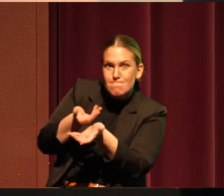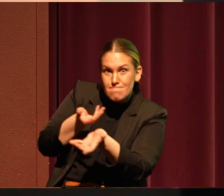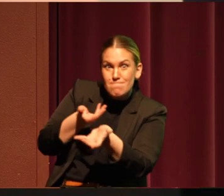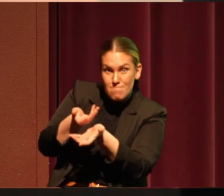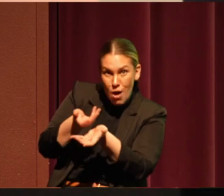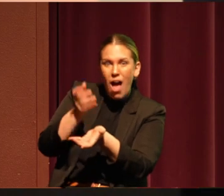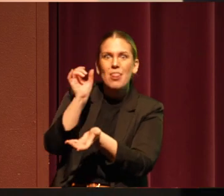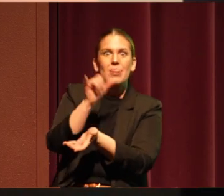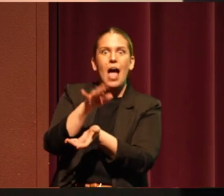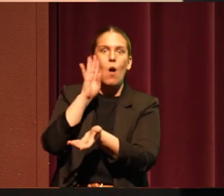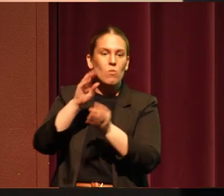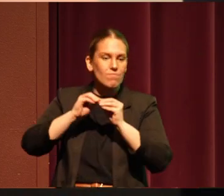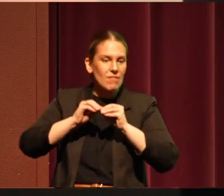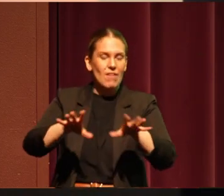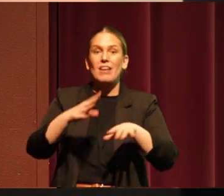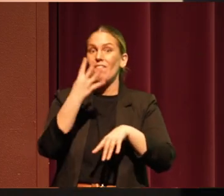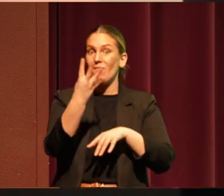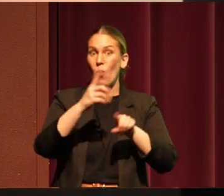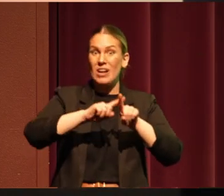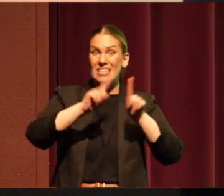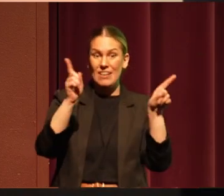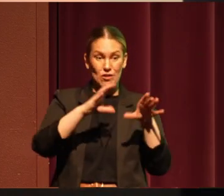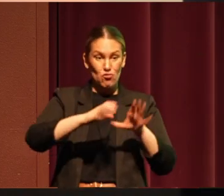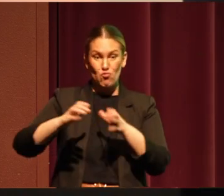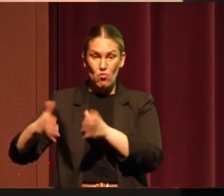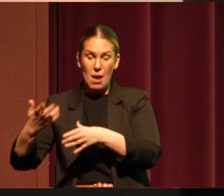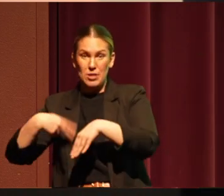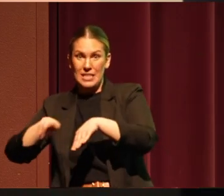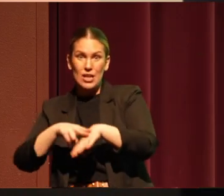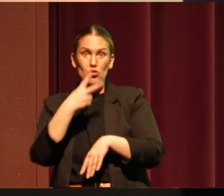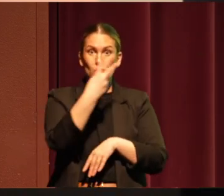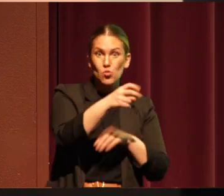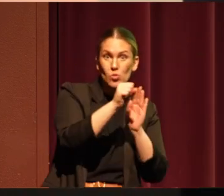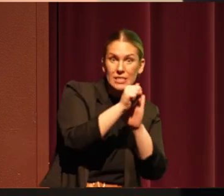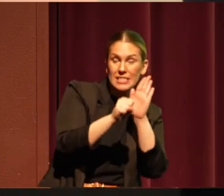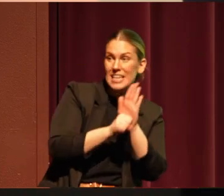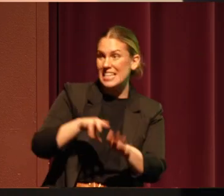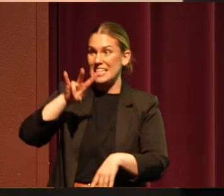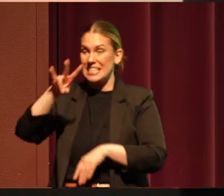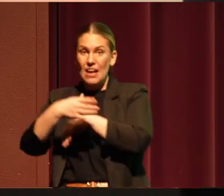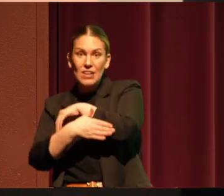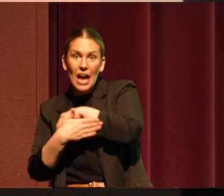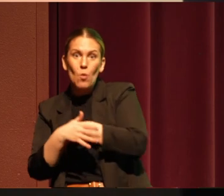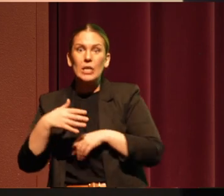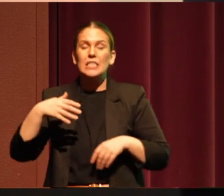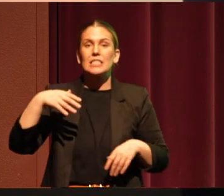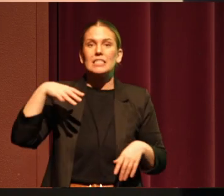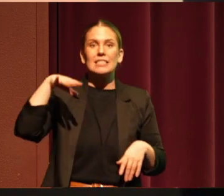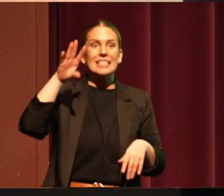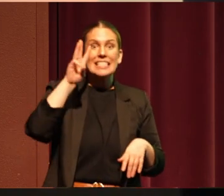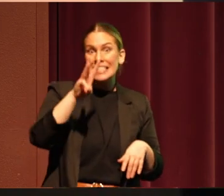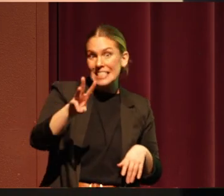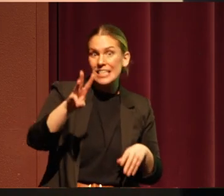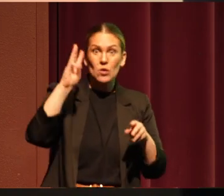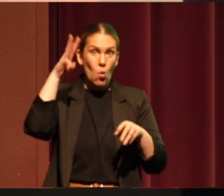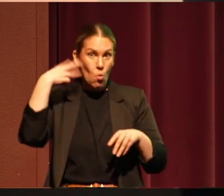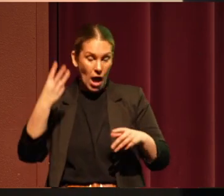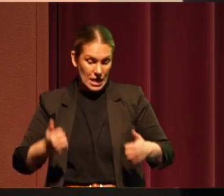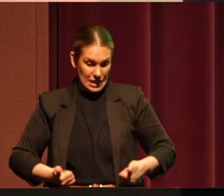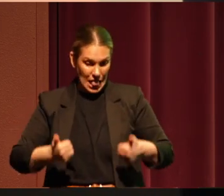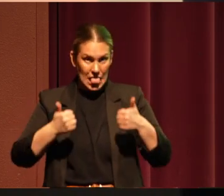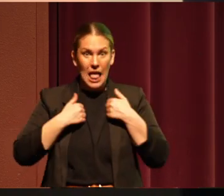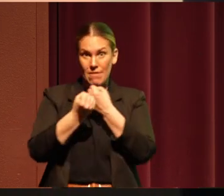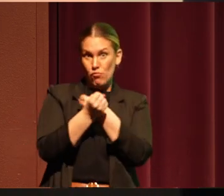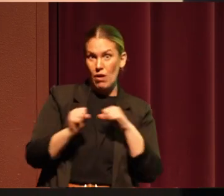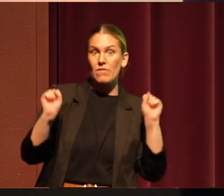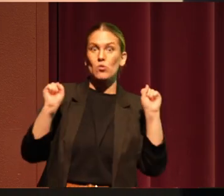is going to affect four different tribal nations, two states, seven counties, six national wildlife refuges,